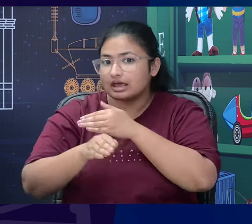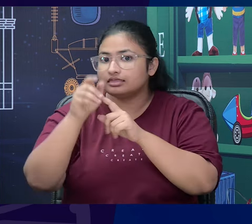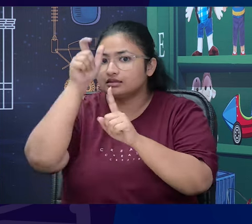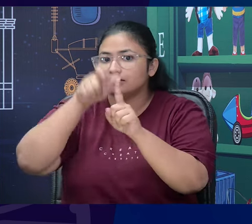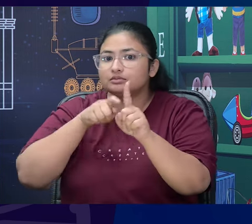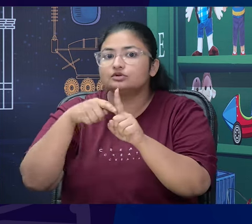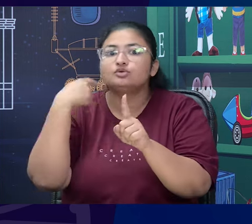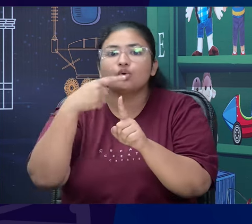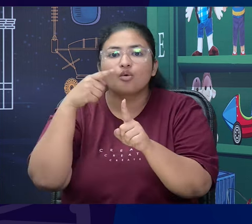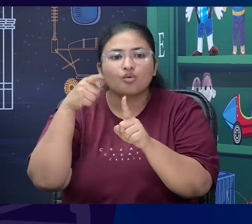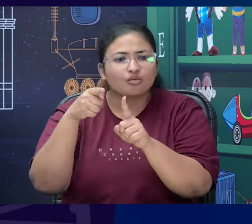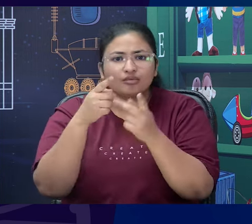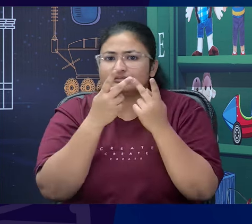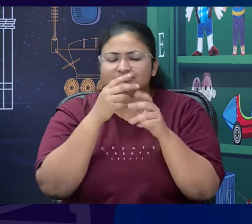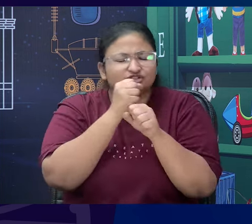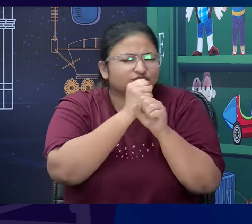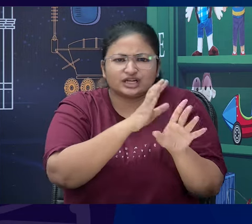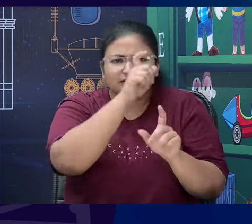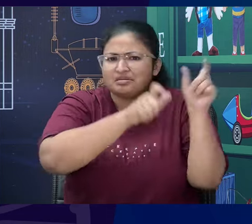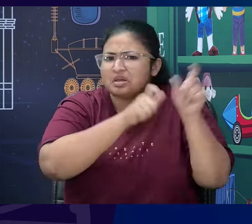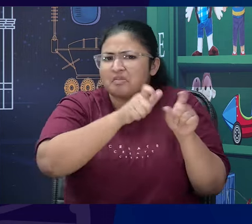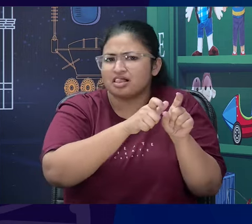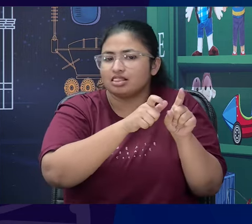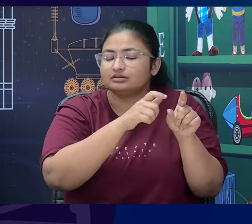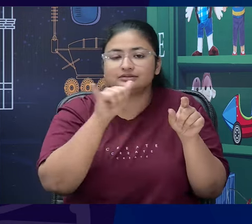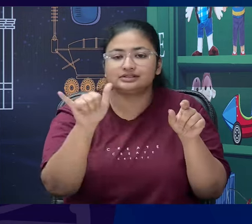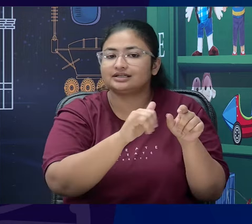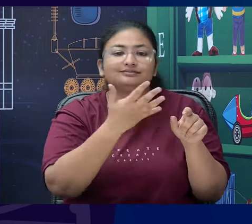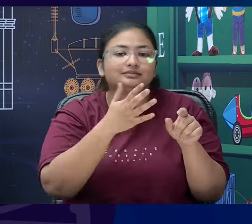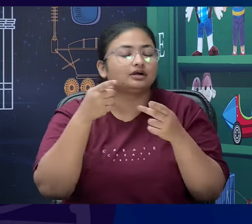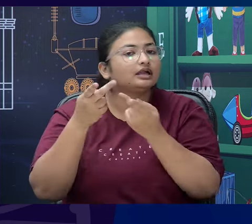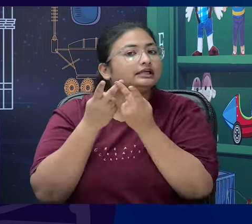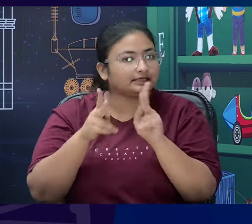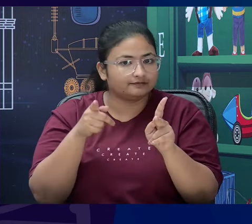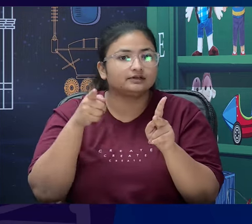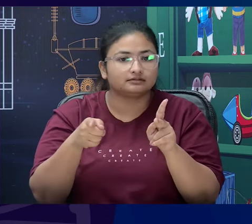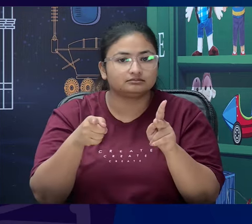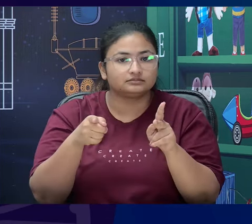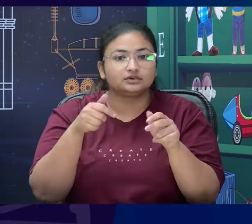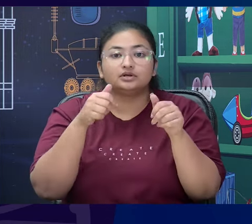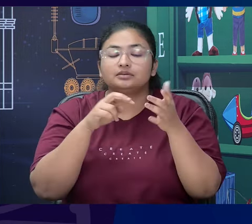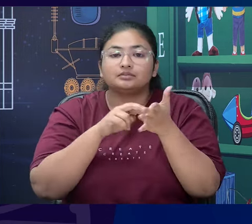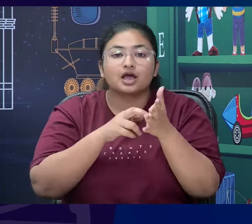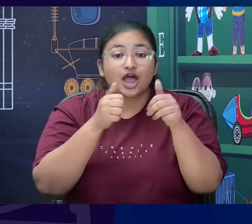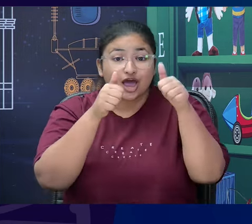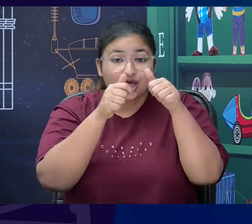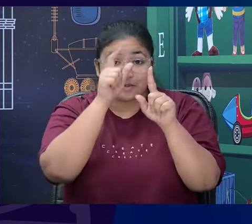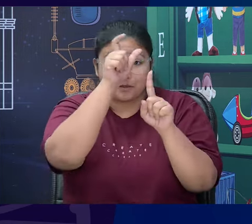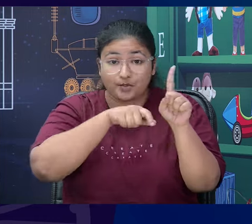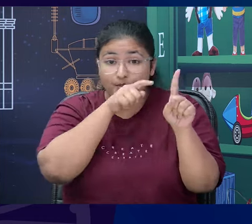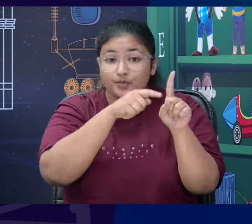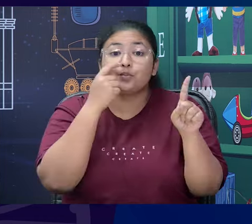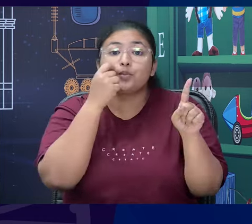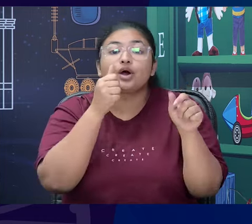different from a typical one. So, as you can see we have Ausible and Ausible did not